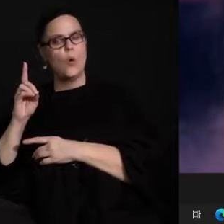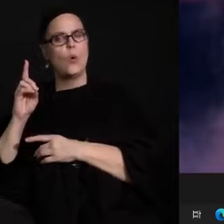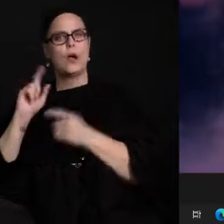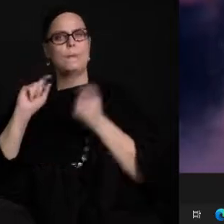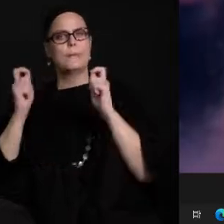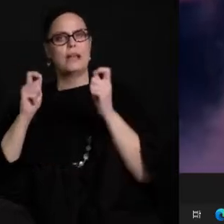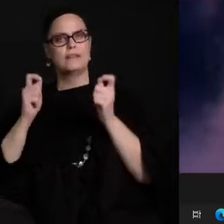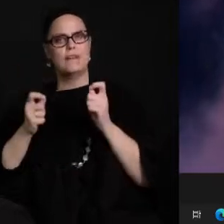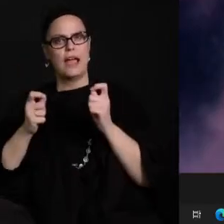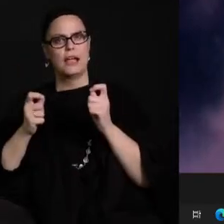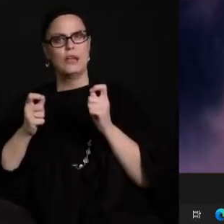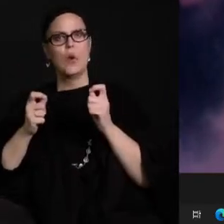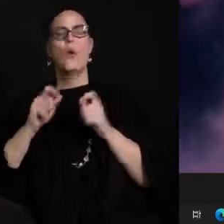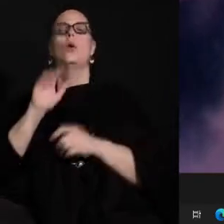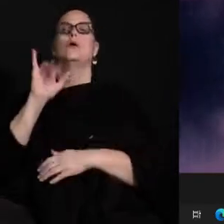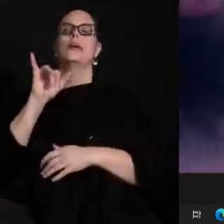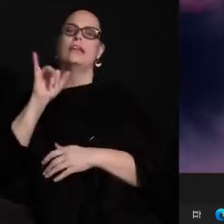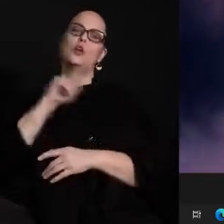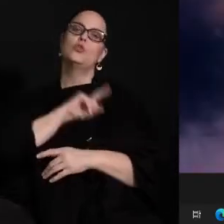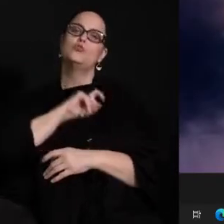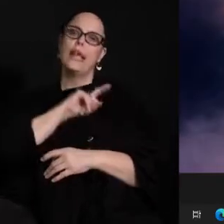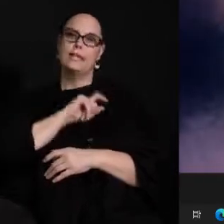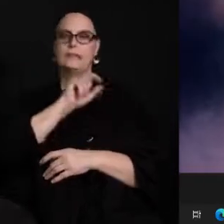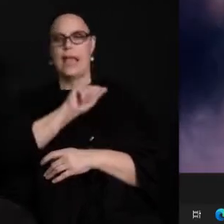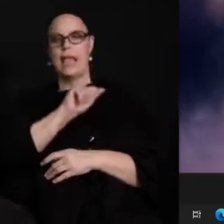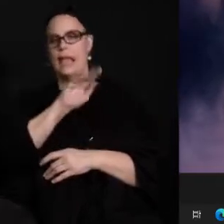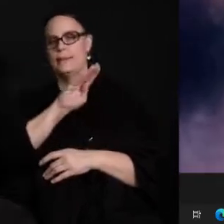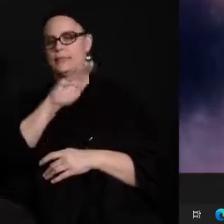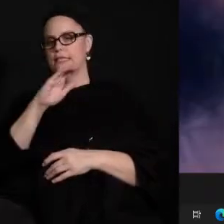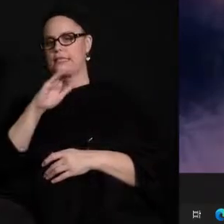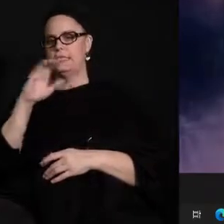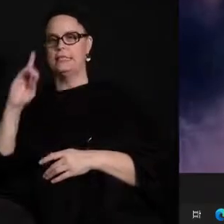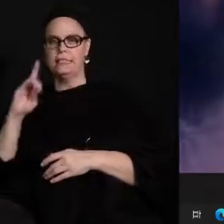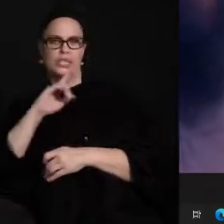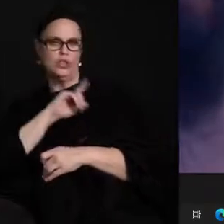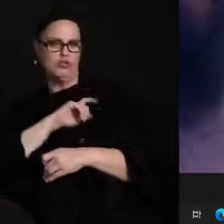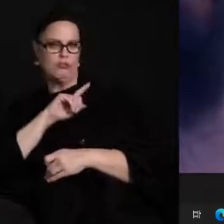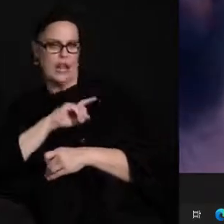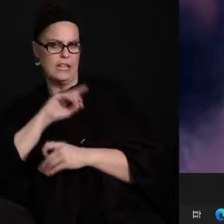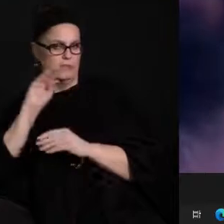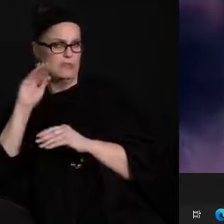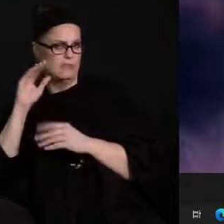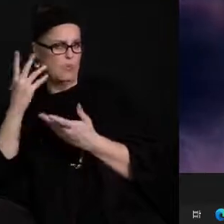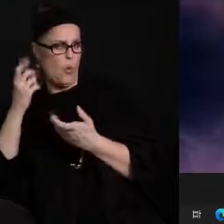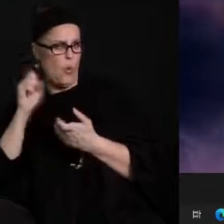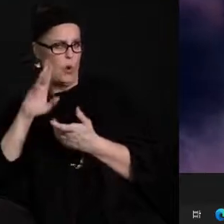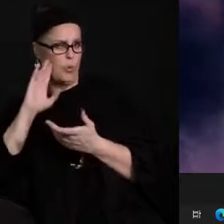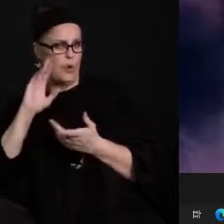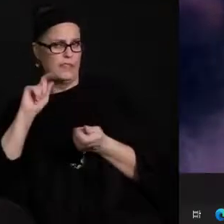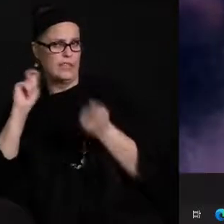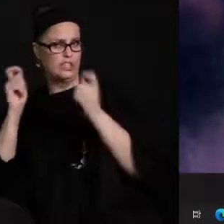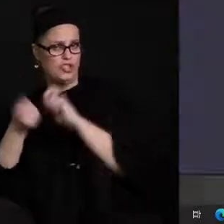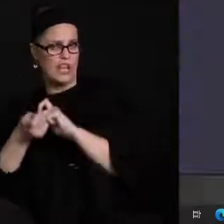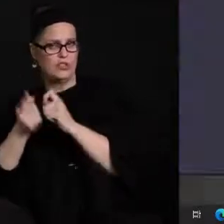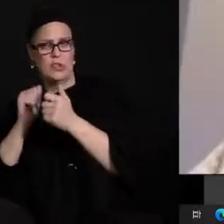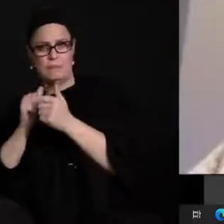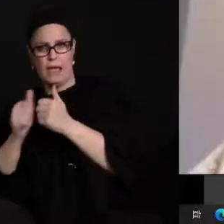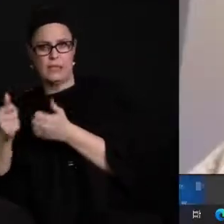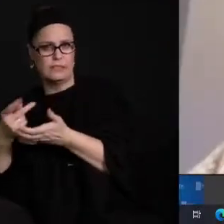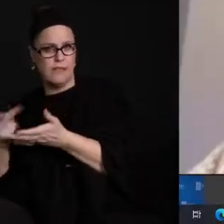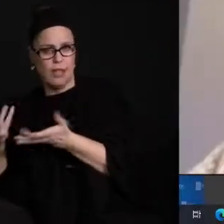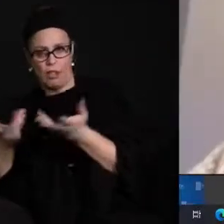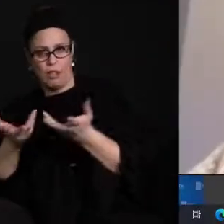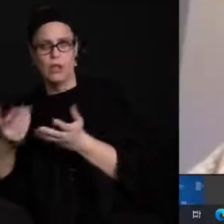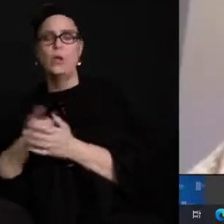passing grade uh less than a b remain it's a great question we will be remaining in the